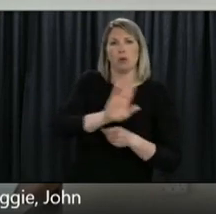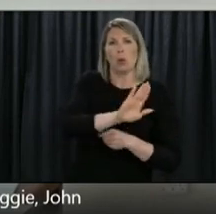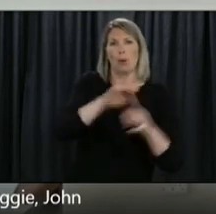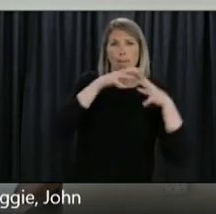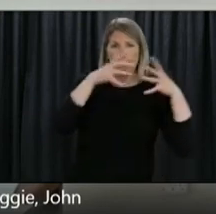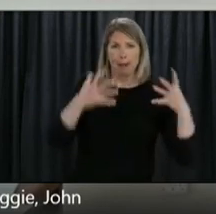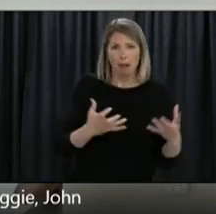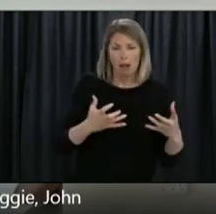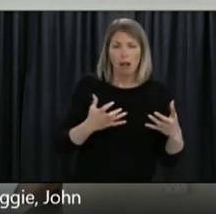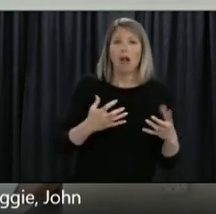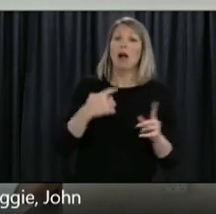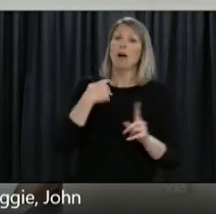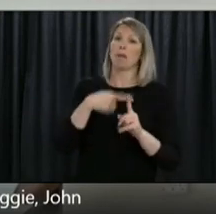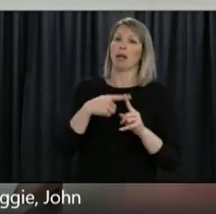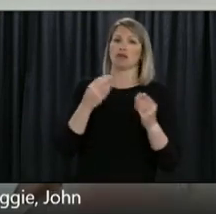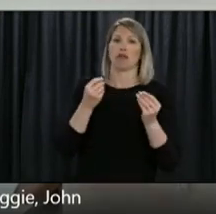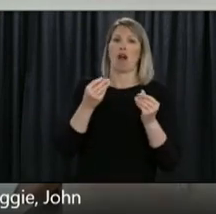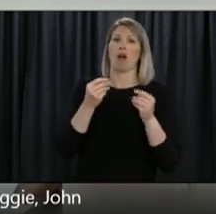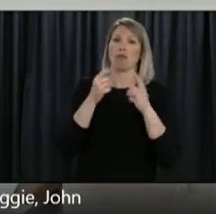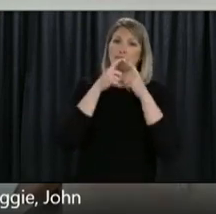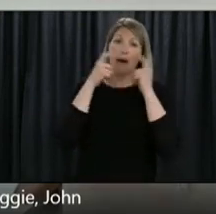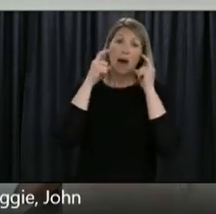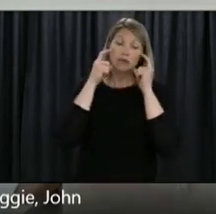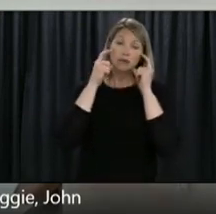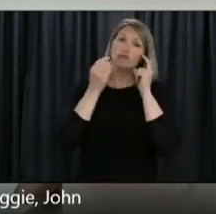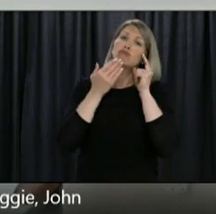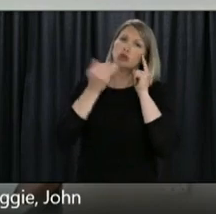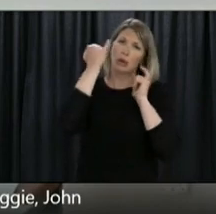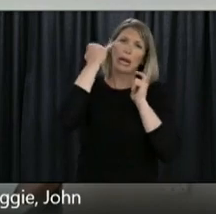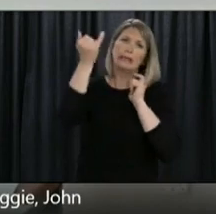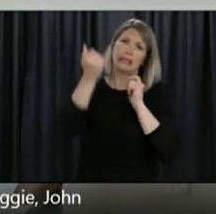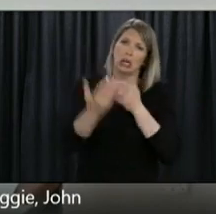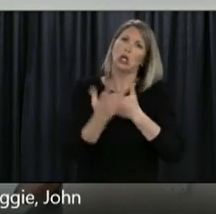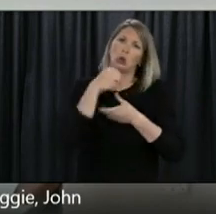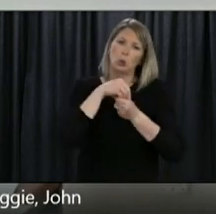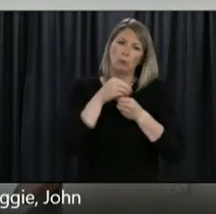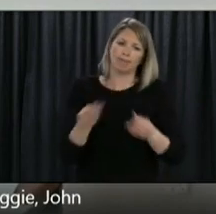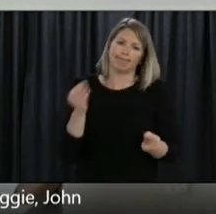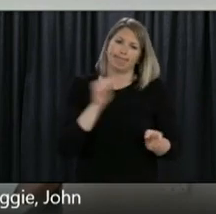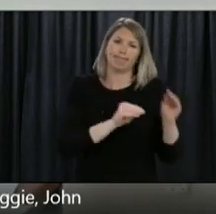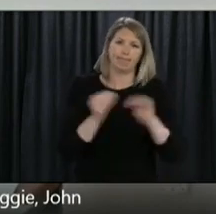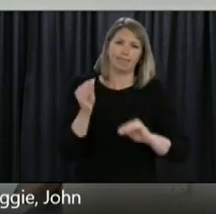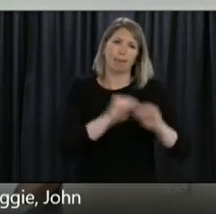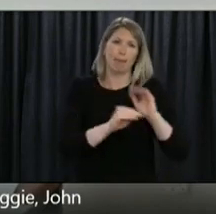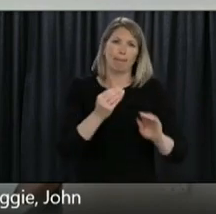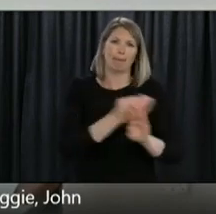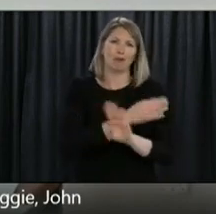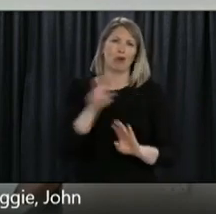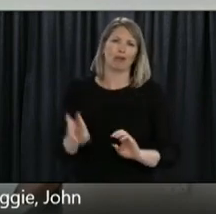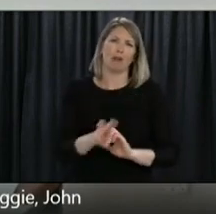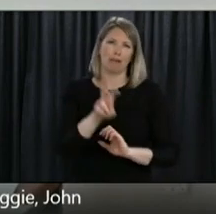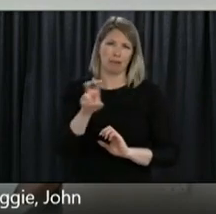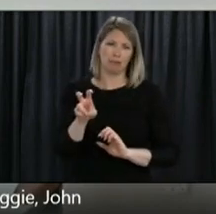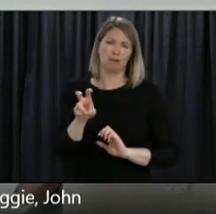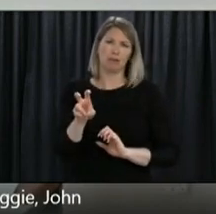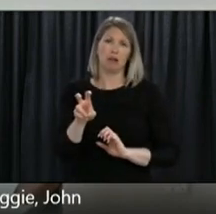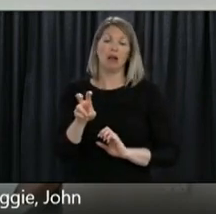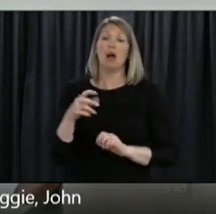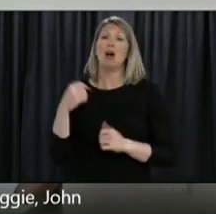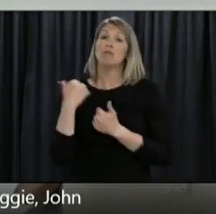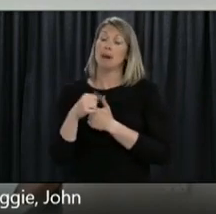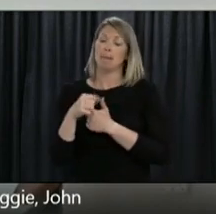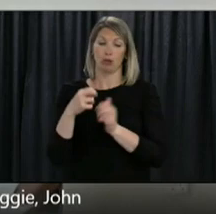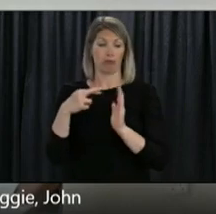though Dr. Fitzgerald's proposal and plan would allow for larger groups over the coming week. We